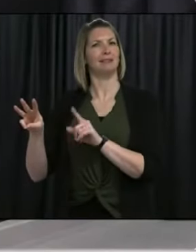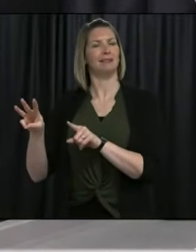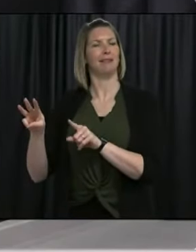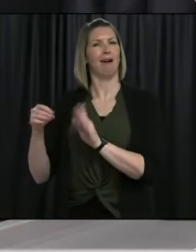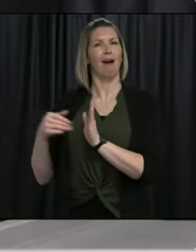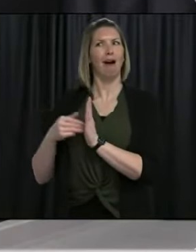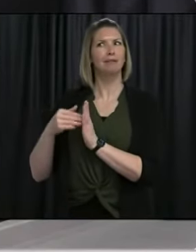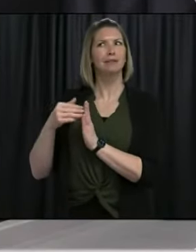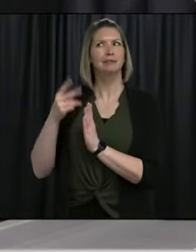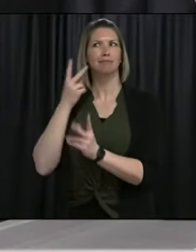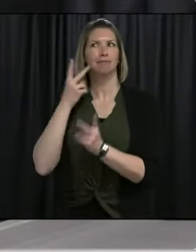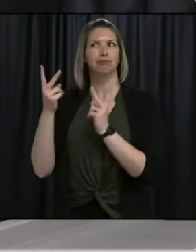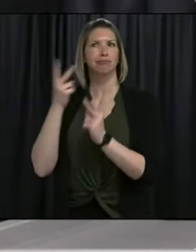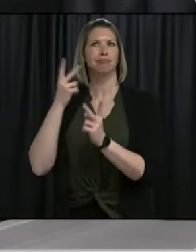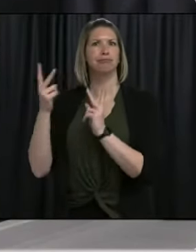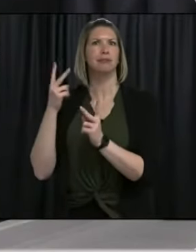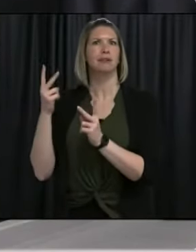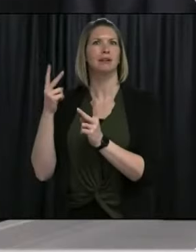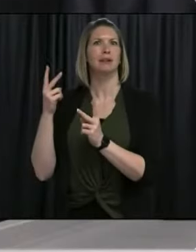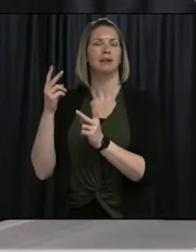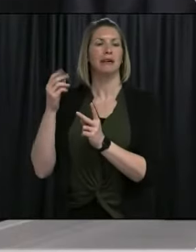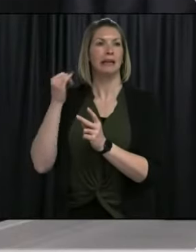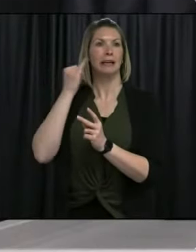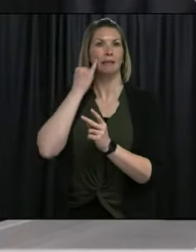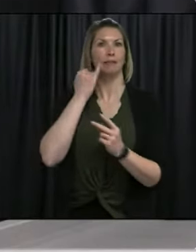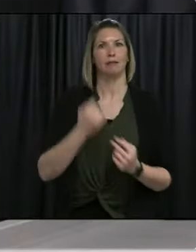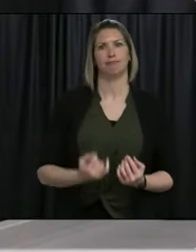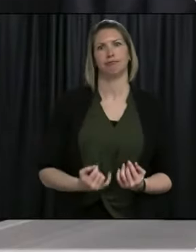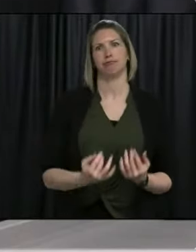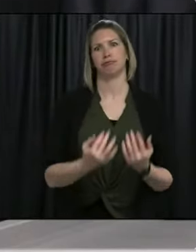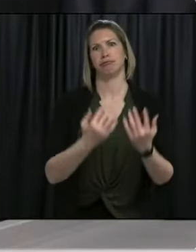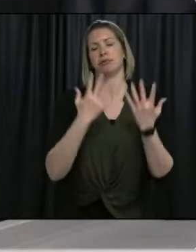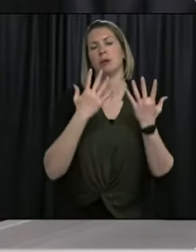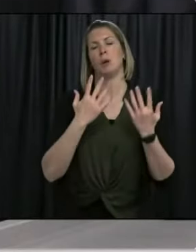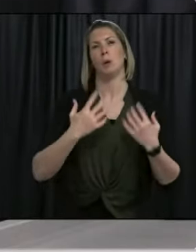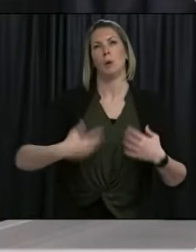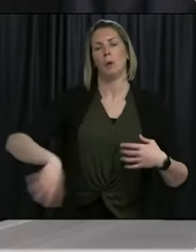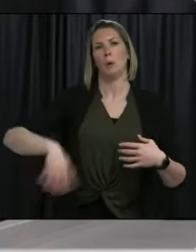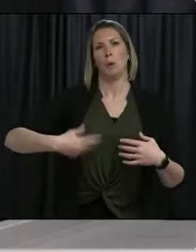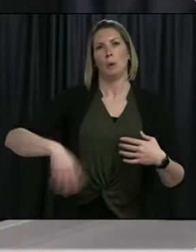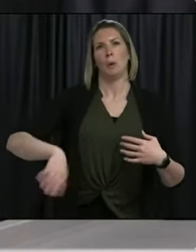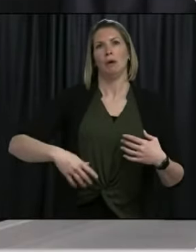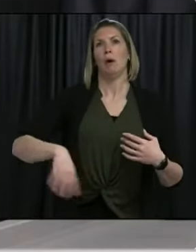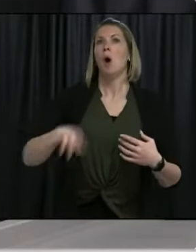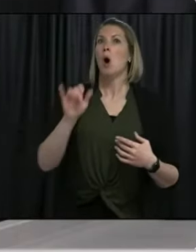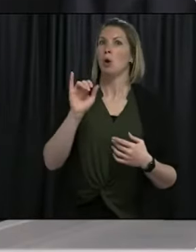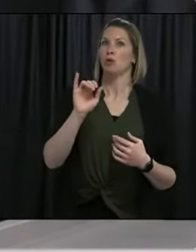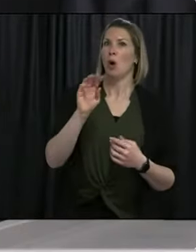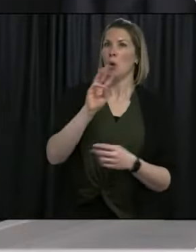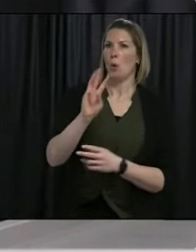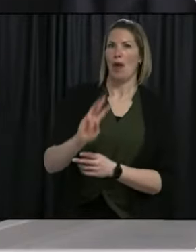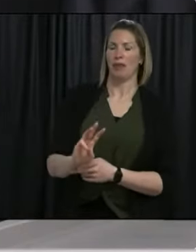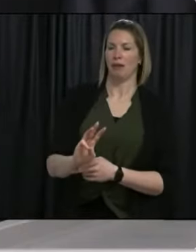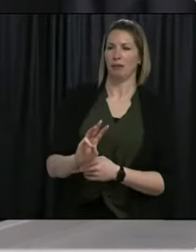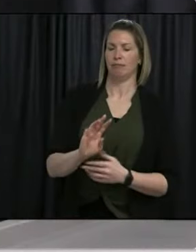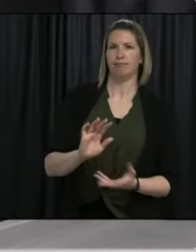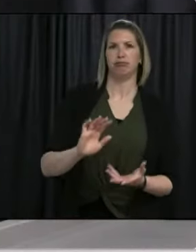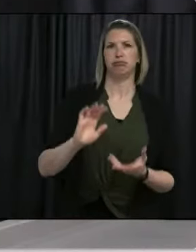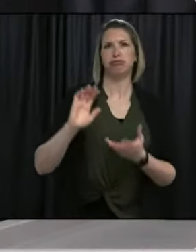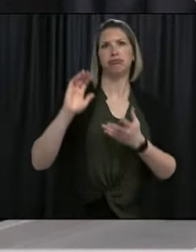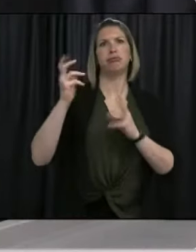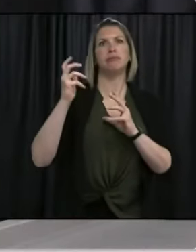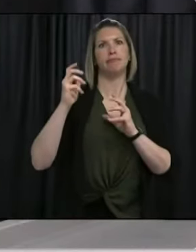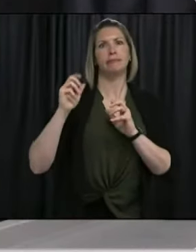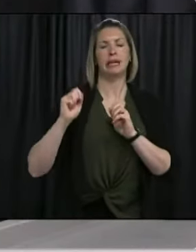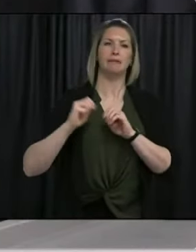frequently, unfortunately, the havoc that can be wrought by adverse weather events particularly. And